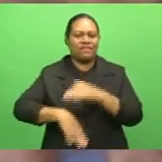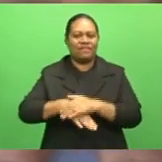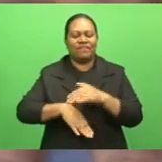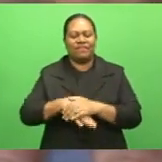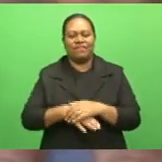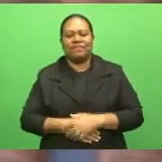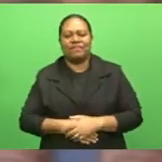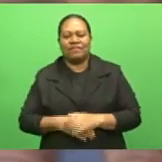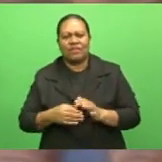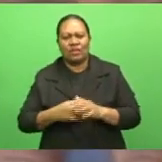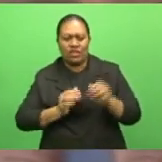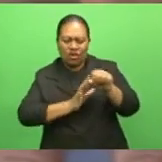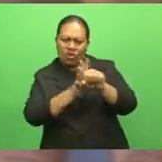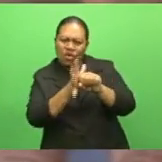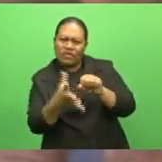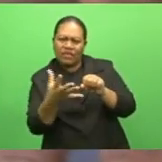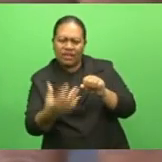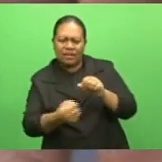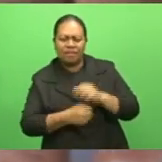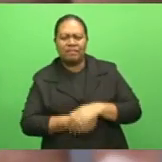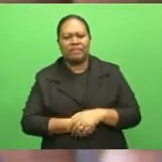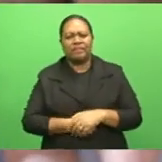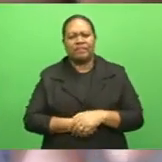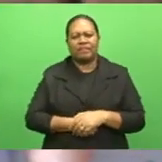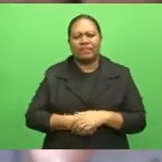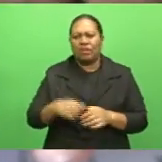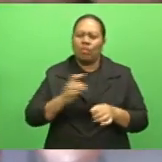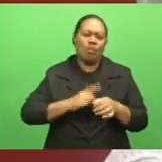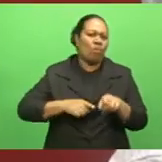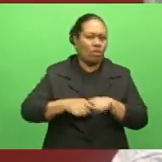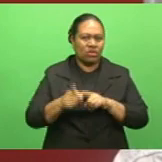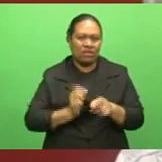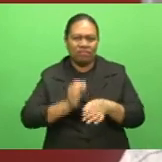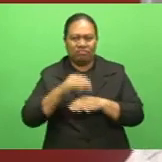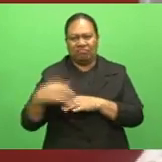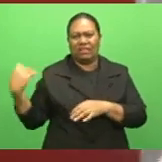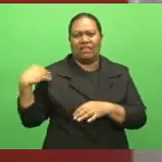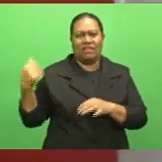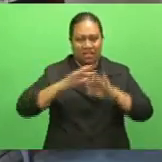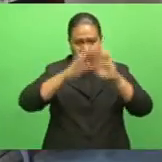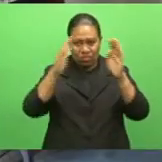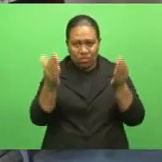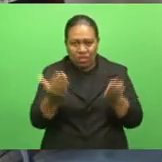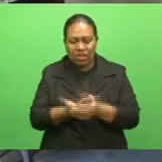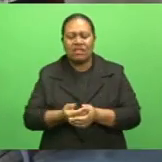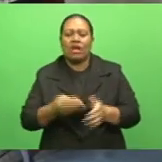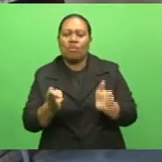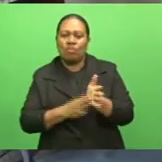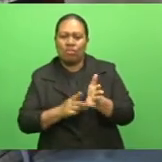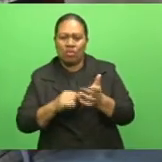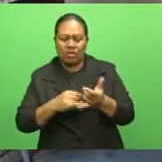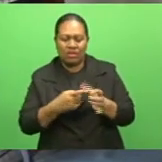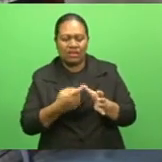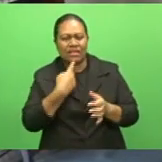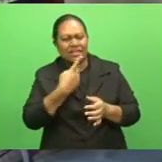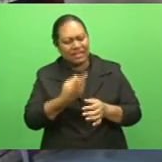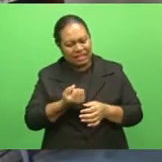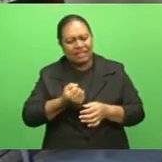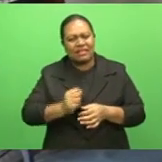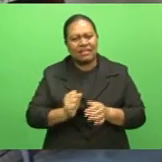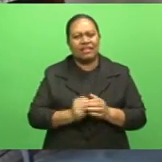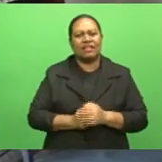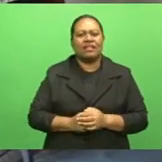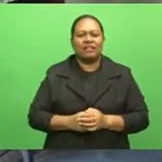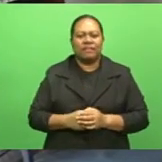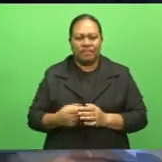With COVID-19 having a wicked havoc for sports all around the world, Moussa says they will still not let the sport